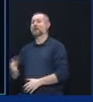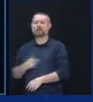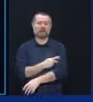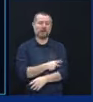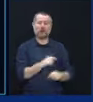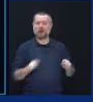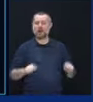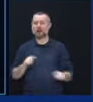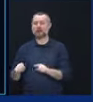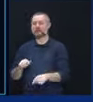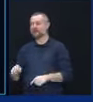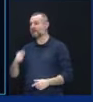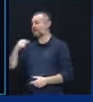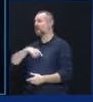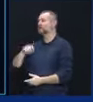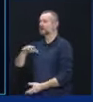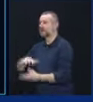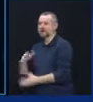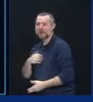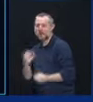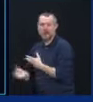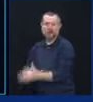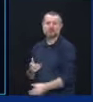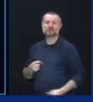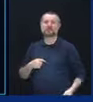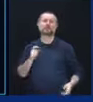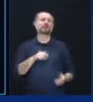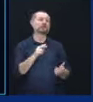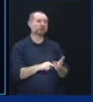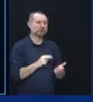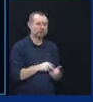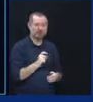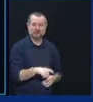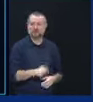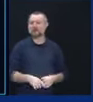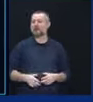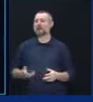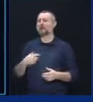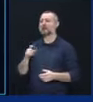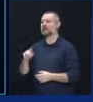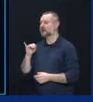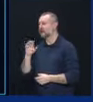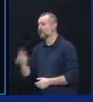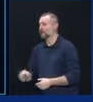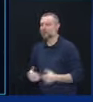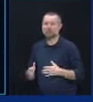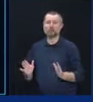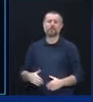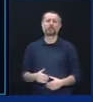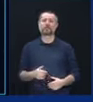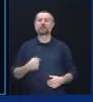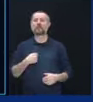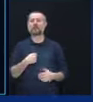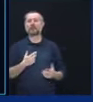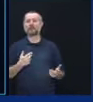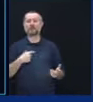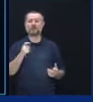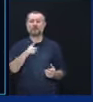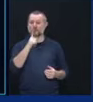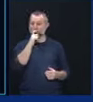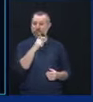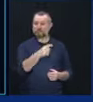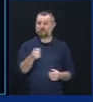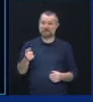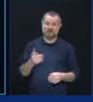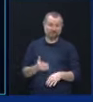ventilators. Lord knows. They needed the nurses. They needed the intensive care. And the people who are coming from the nursing